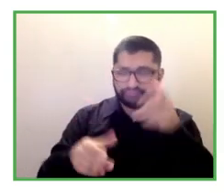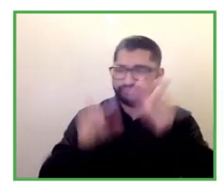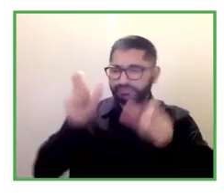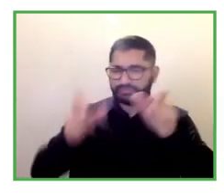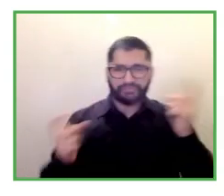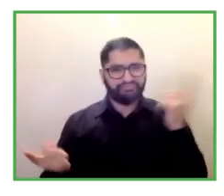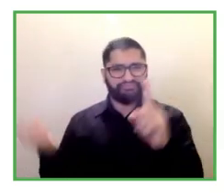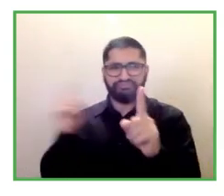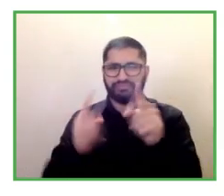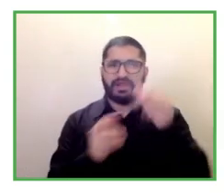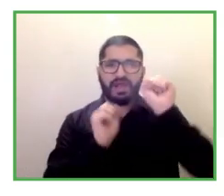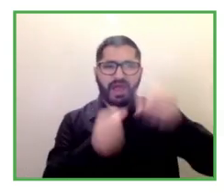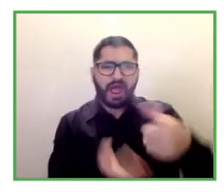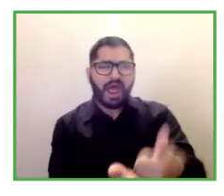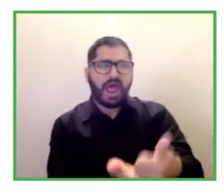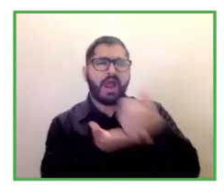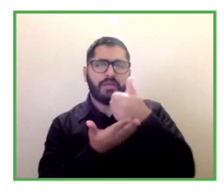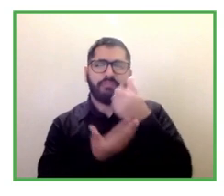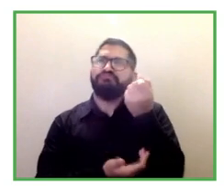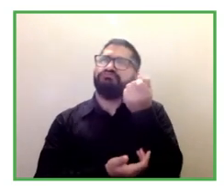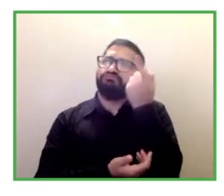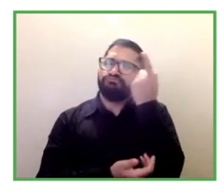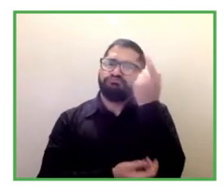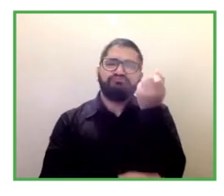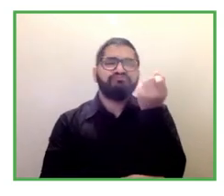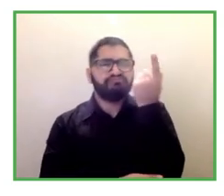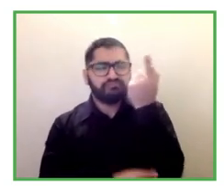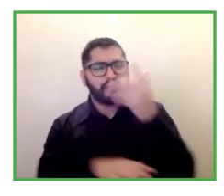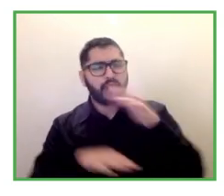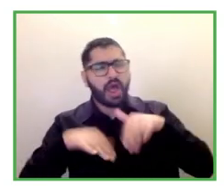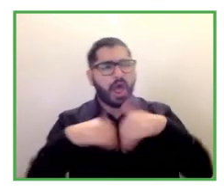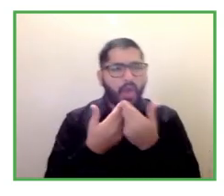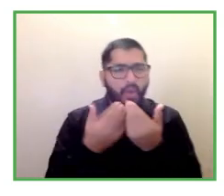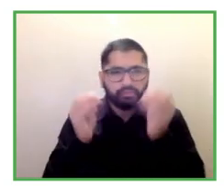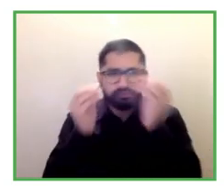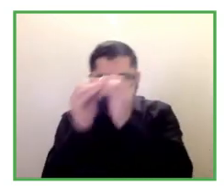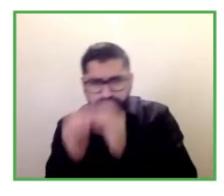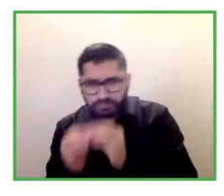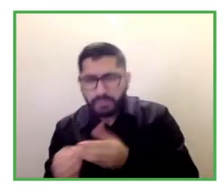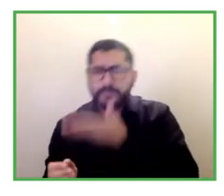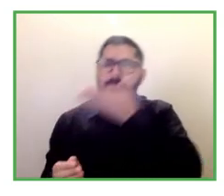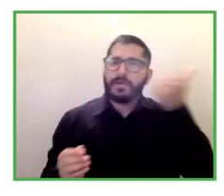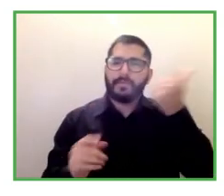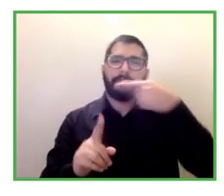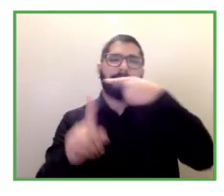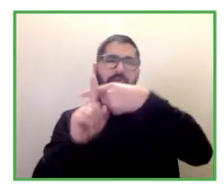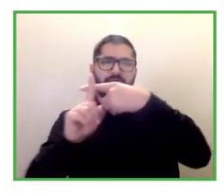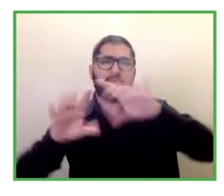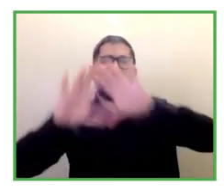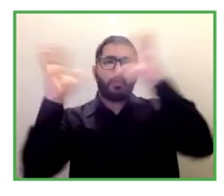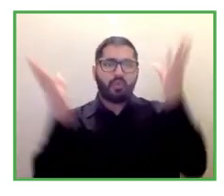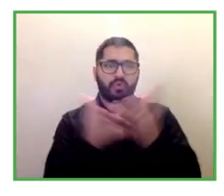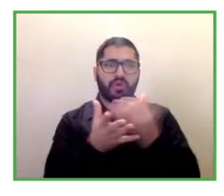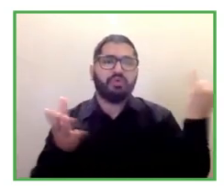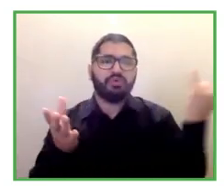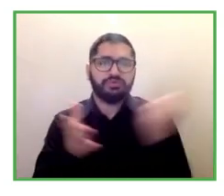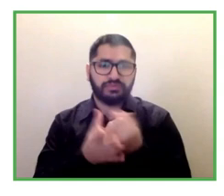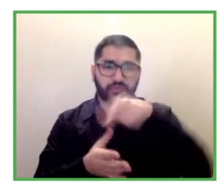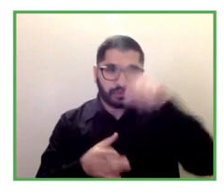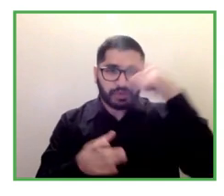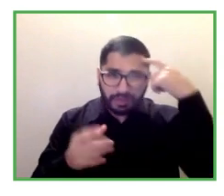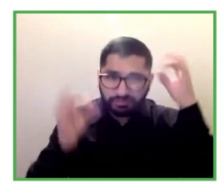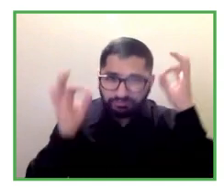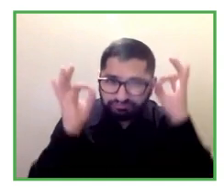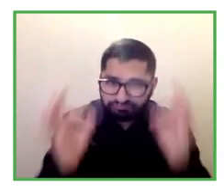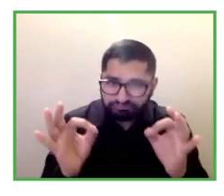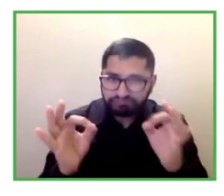least the place you're at this is a great platform and a great way to share because eventually we all